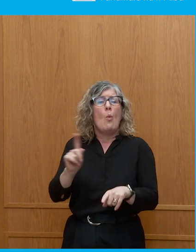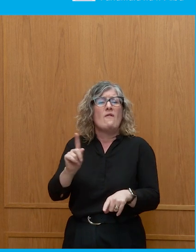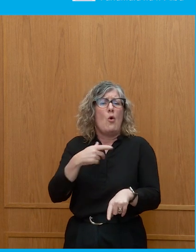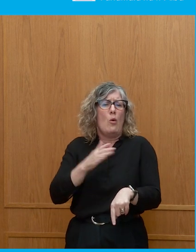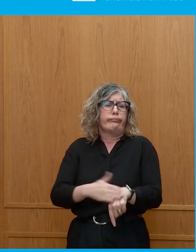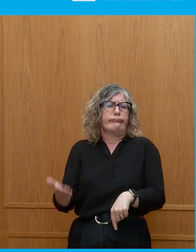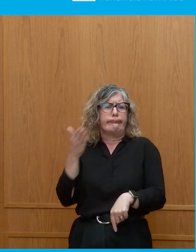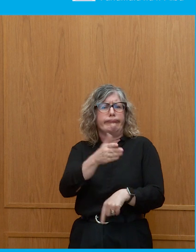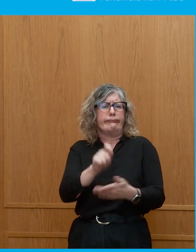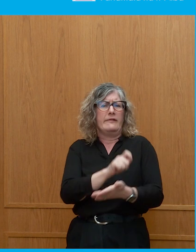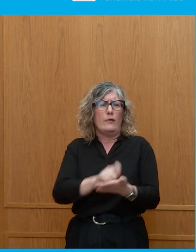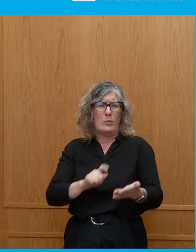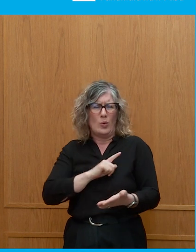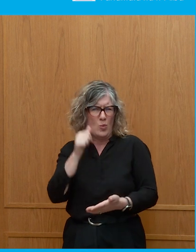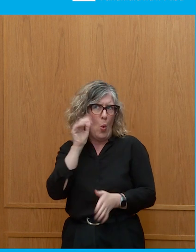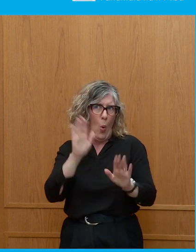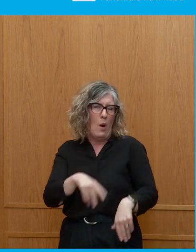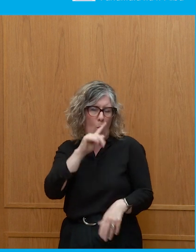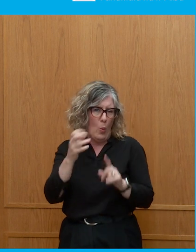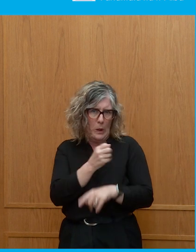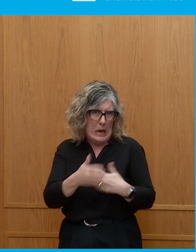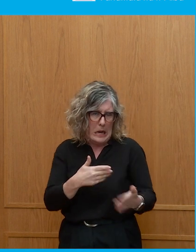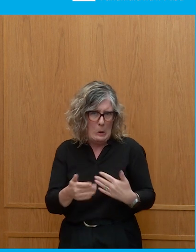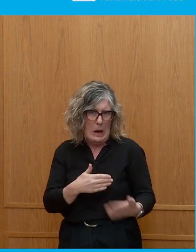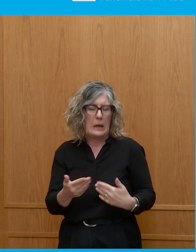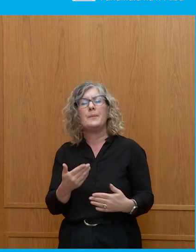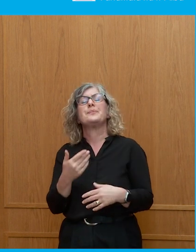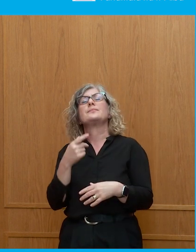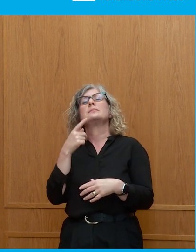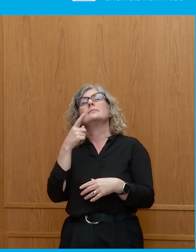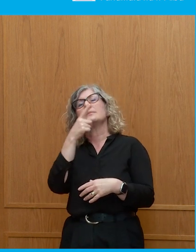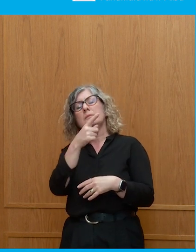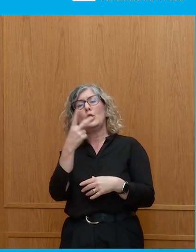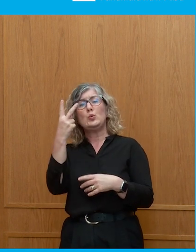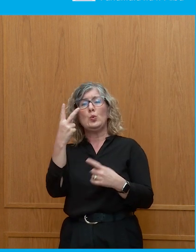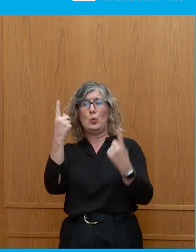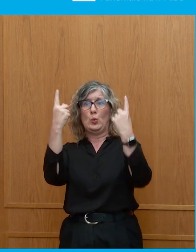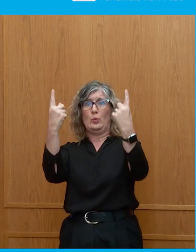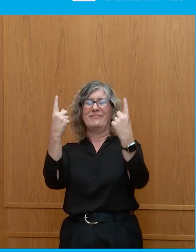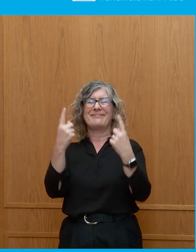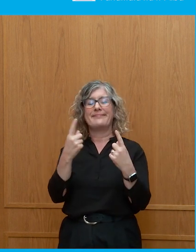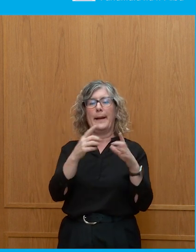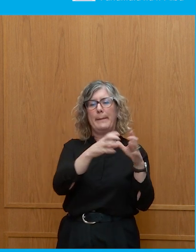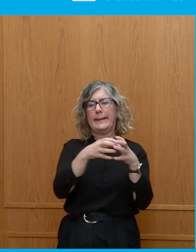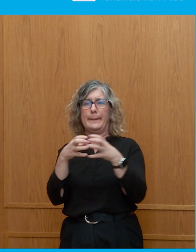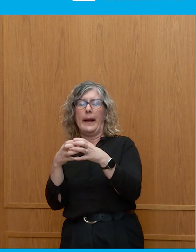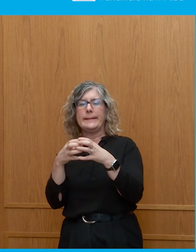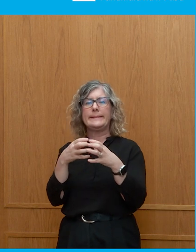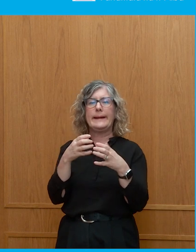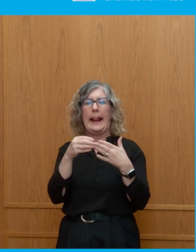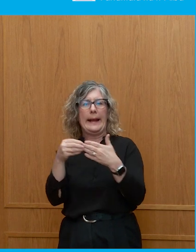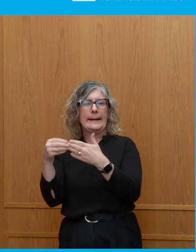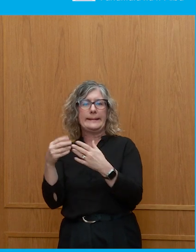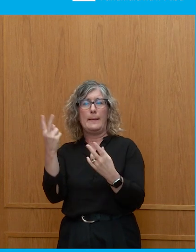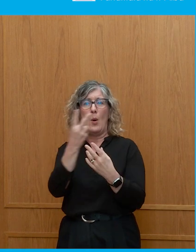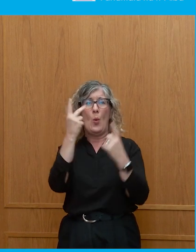OK, it wasn't the presidential election, but the two leaders who were kind of front and centre of the campaign were not, how should we put this kindly, the most kind of energetic or